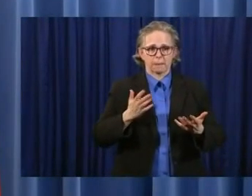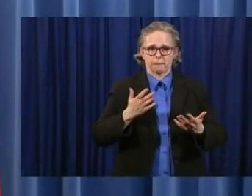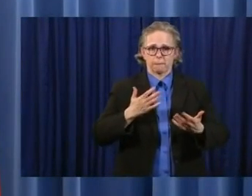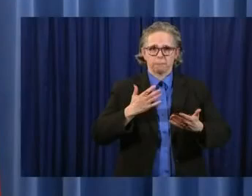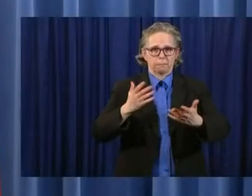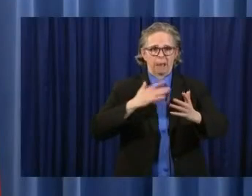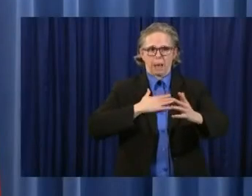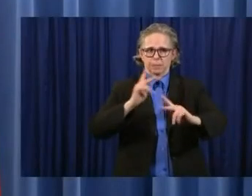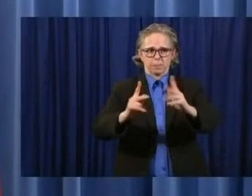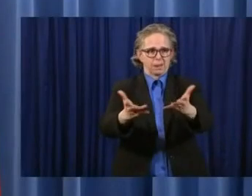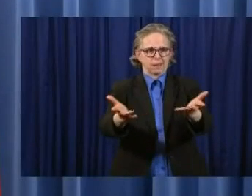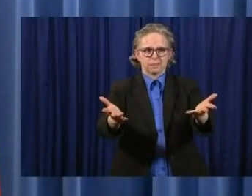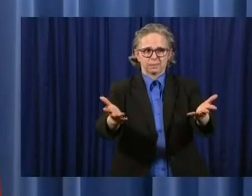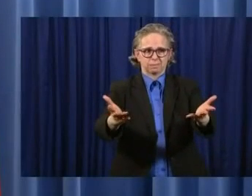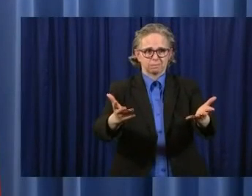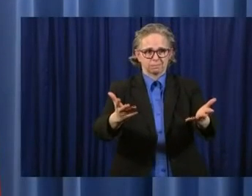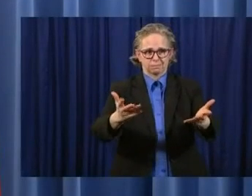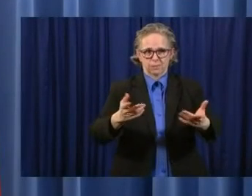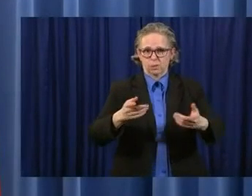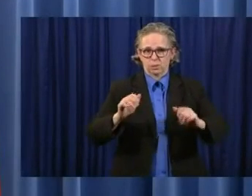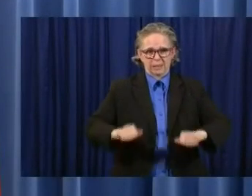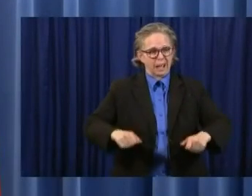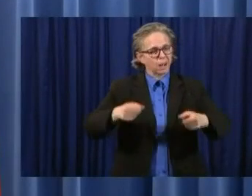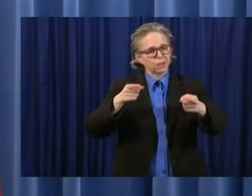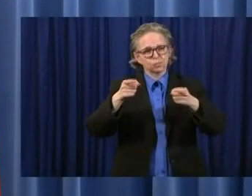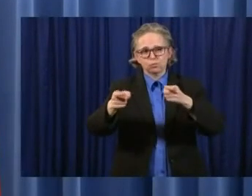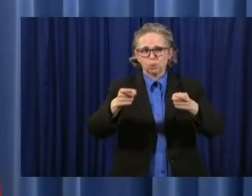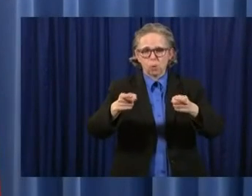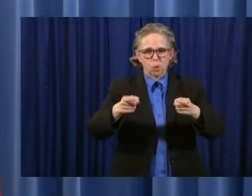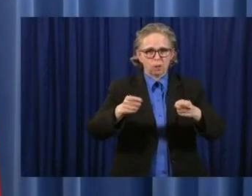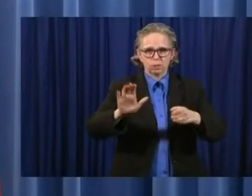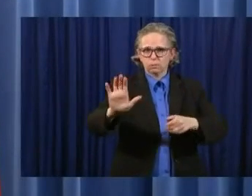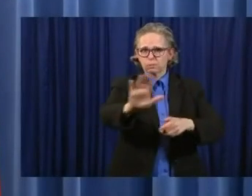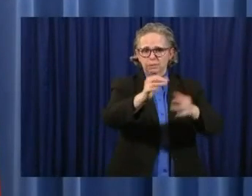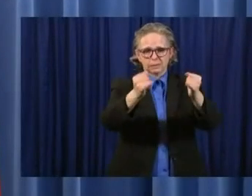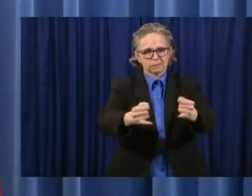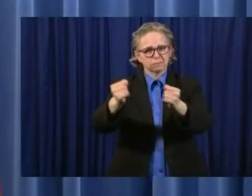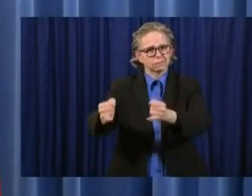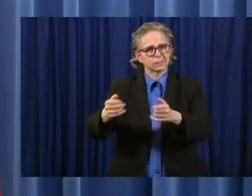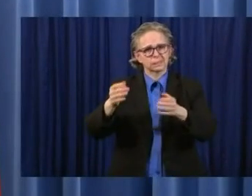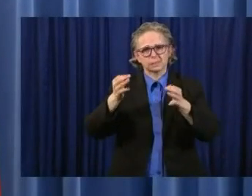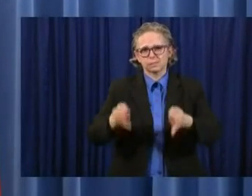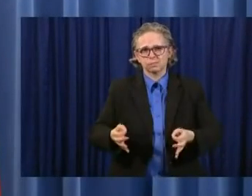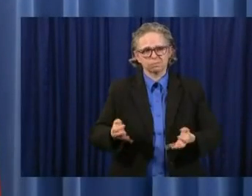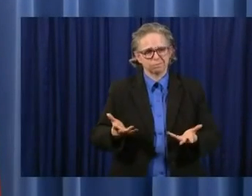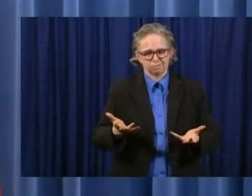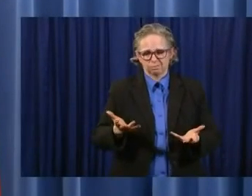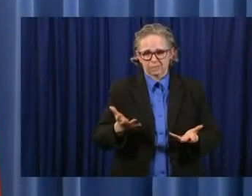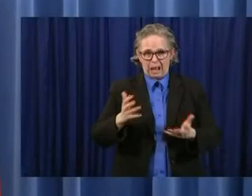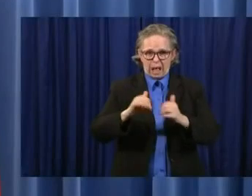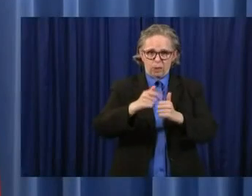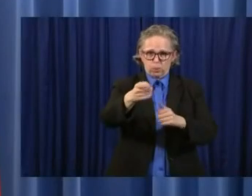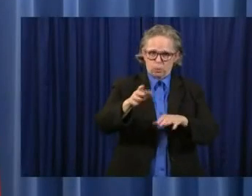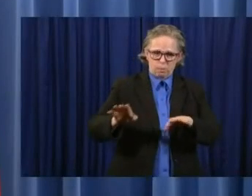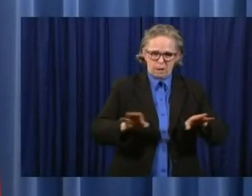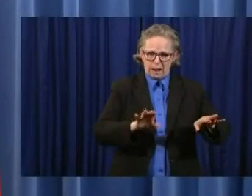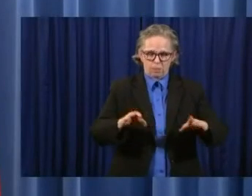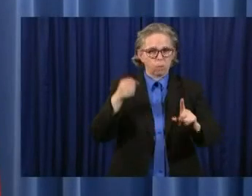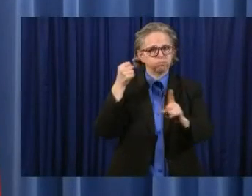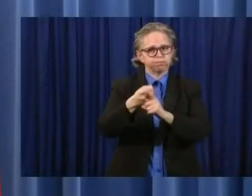in each individual decision that we make impacts that. And,